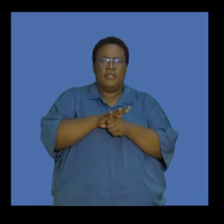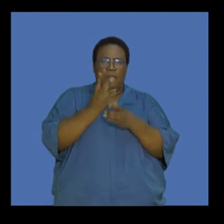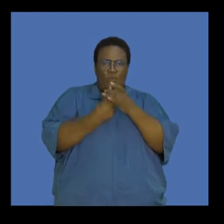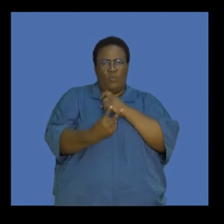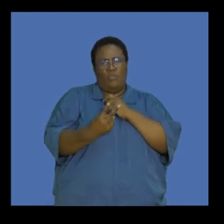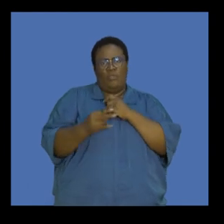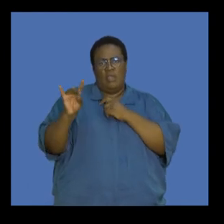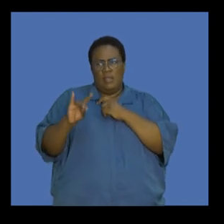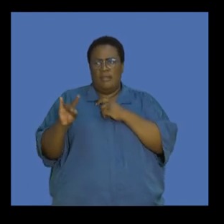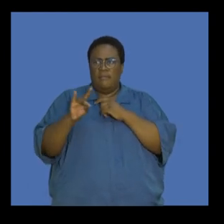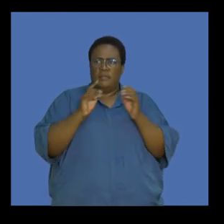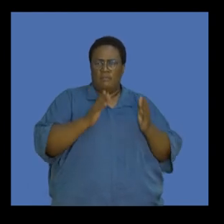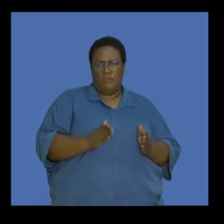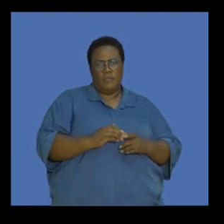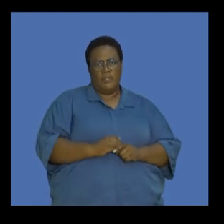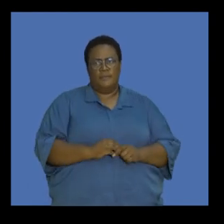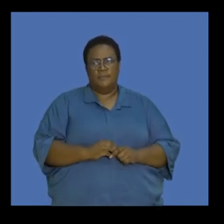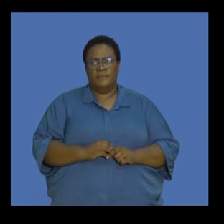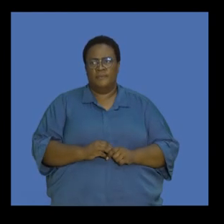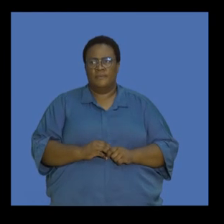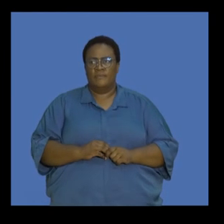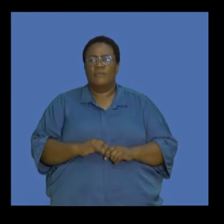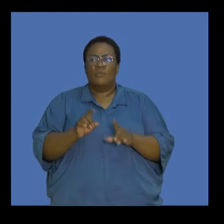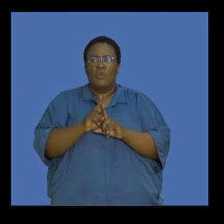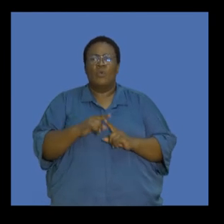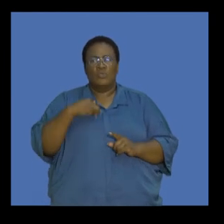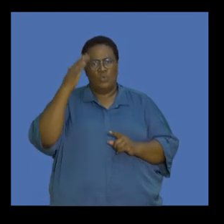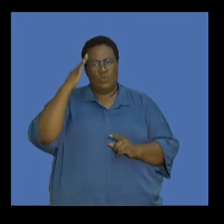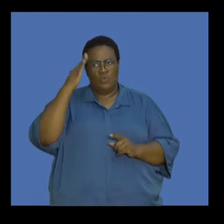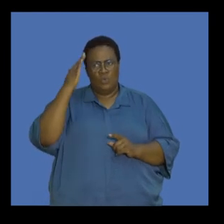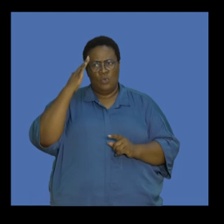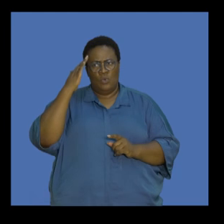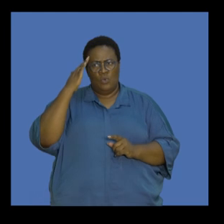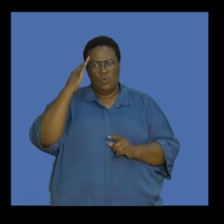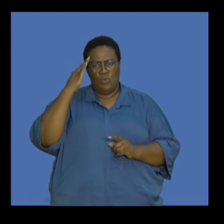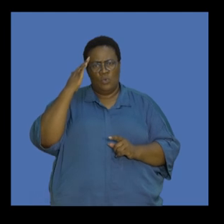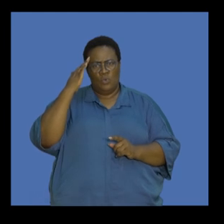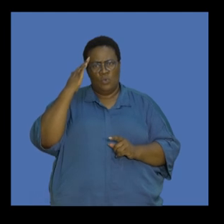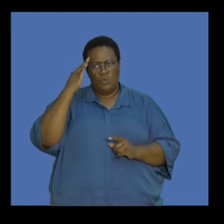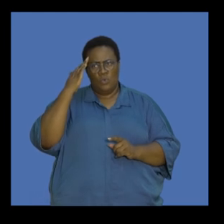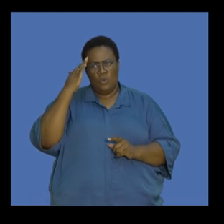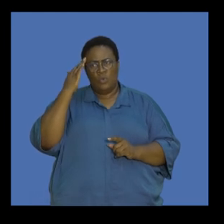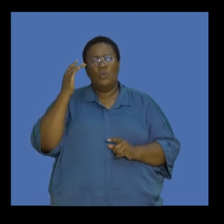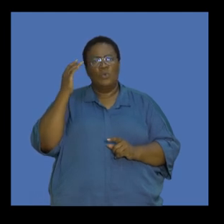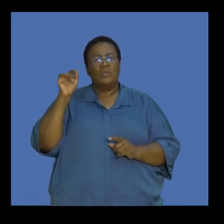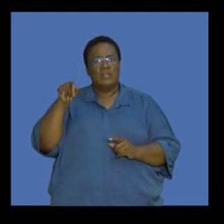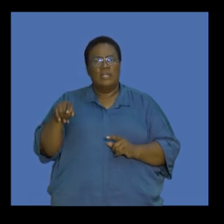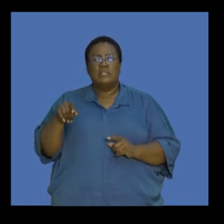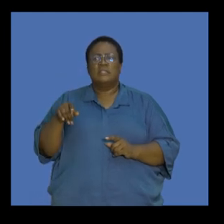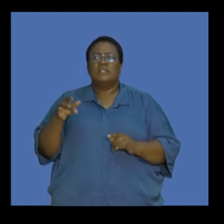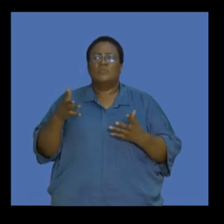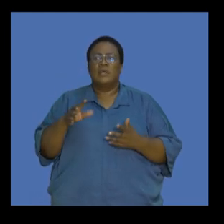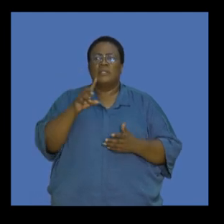humans and animals. And that impact is significant. So we also know that this is